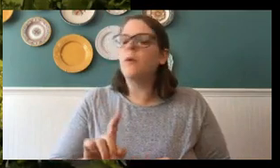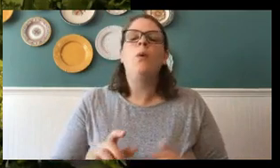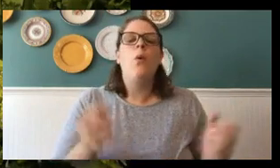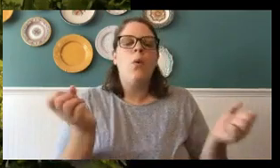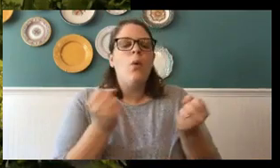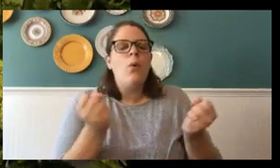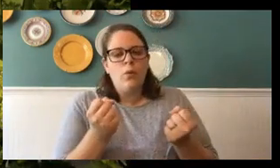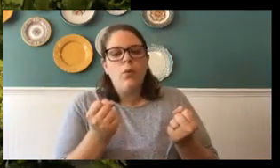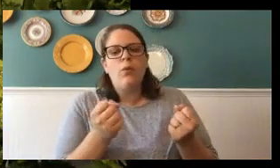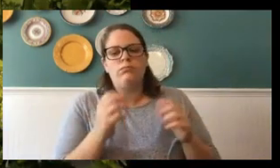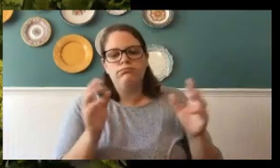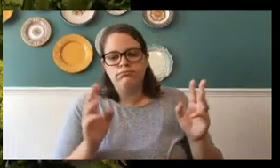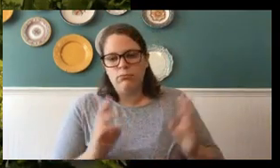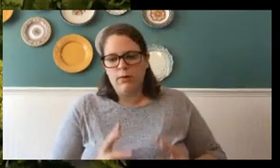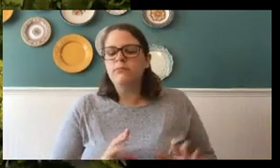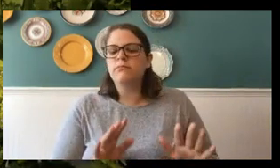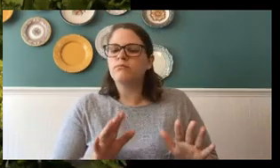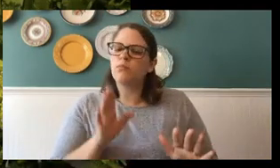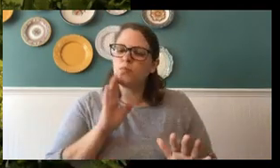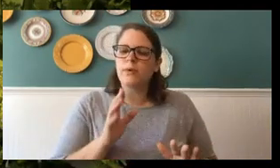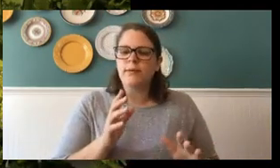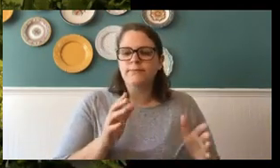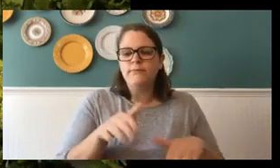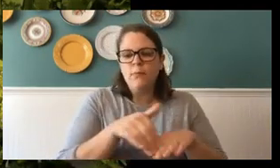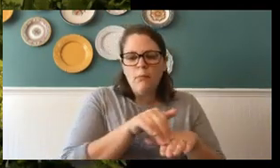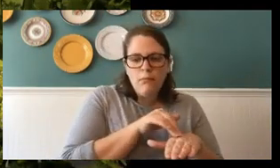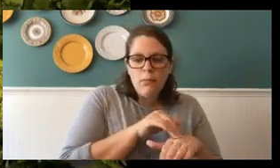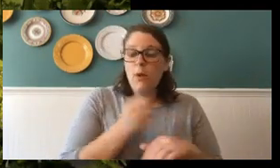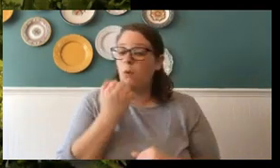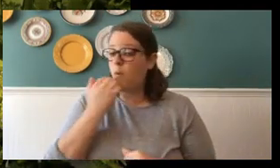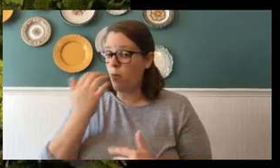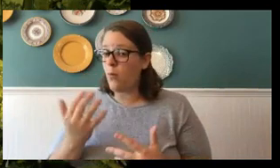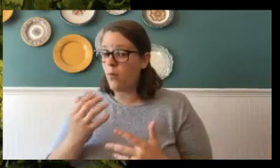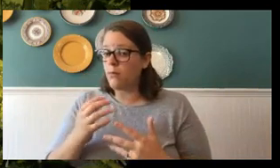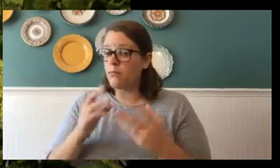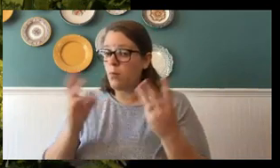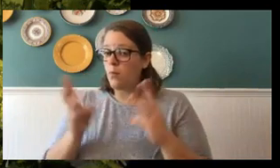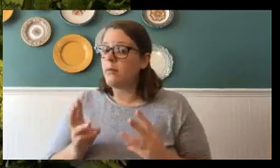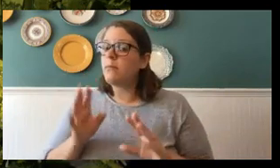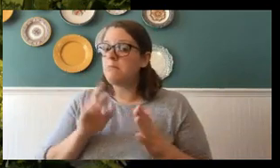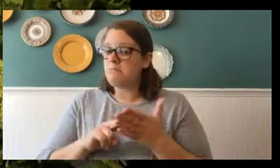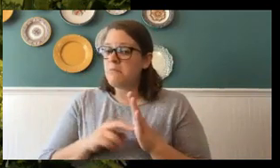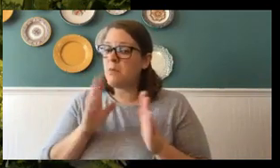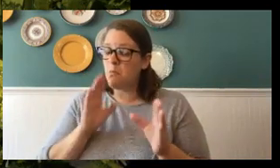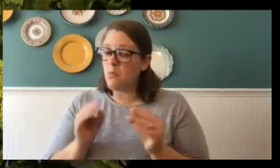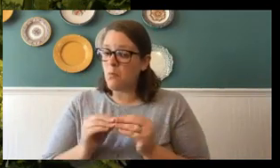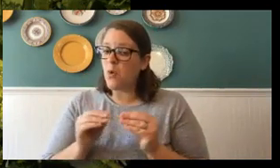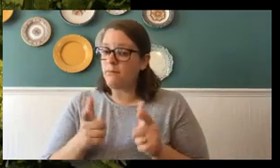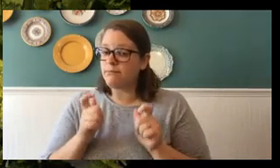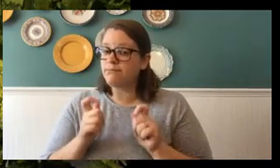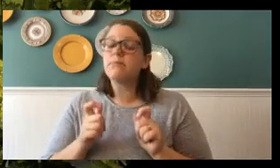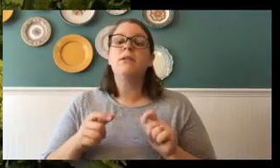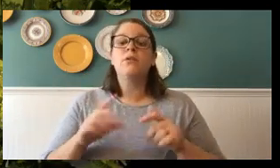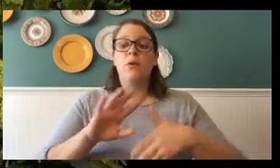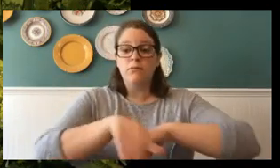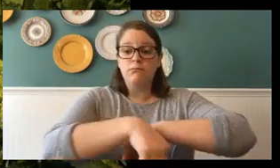slows the life cycle down and warm weather accelerates the life cycle. So this chrysalis can take